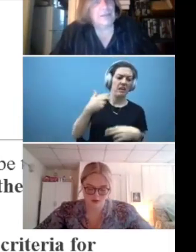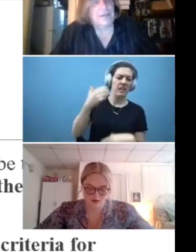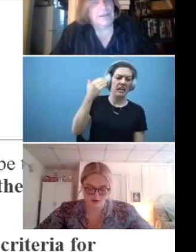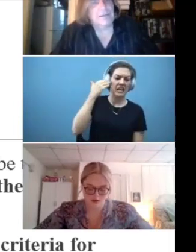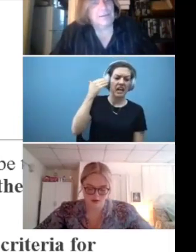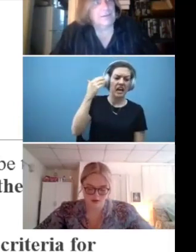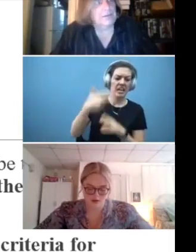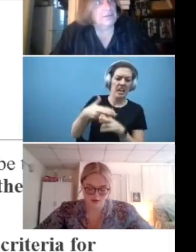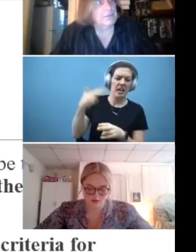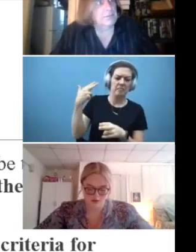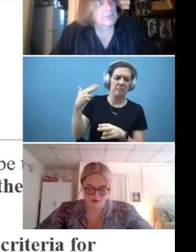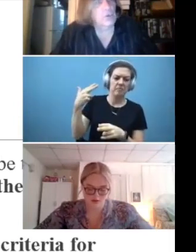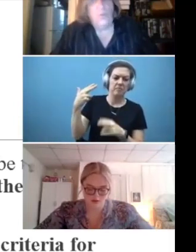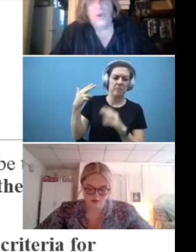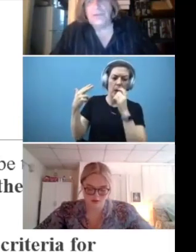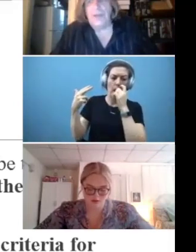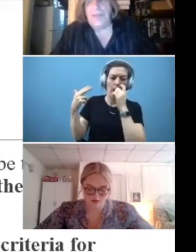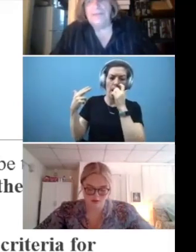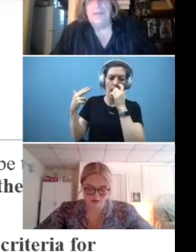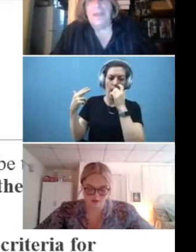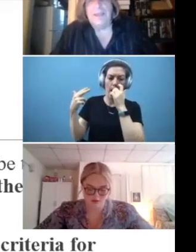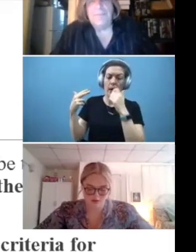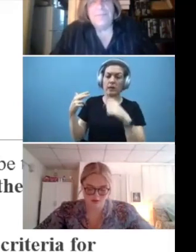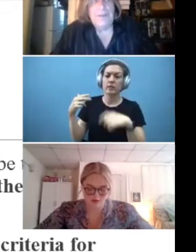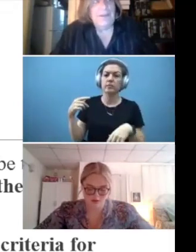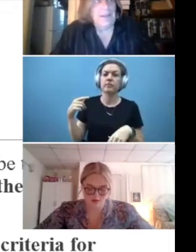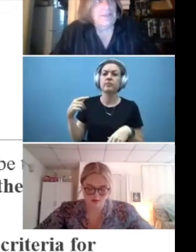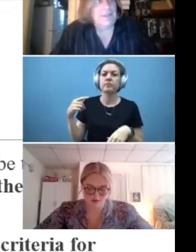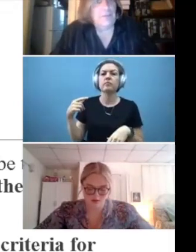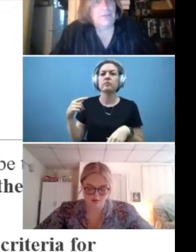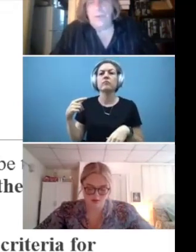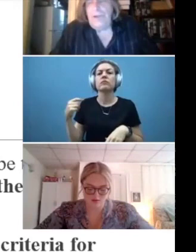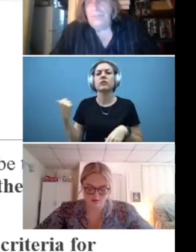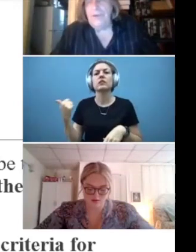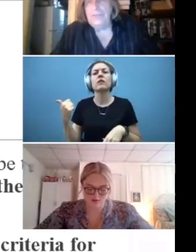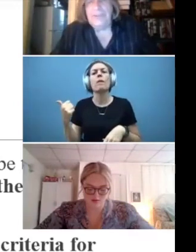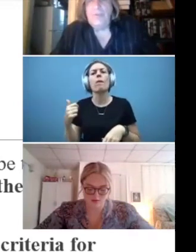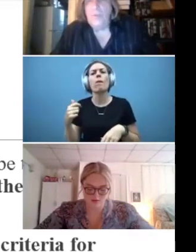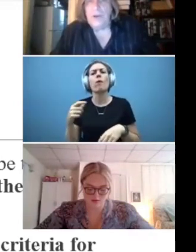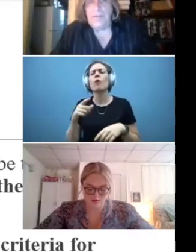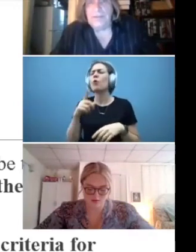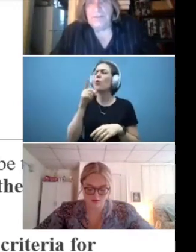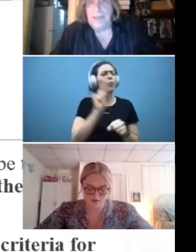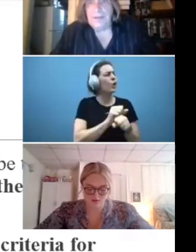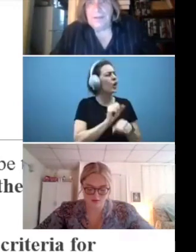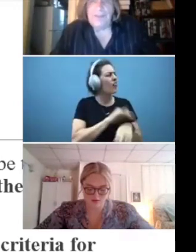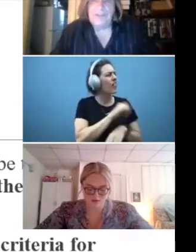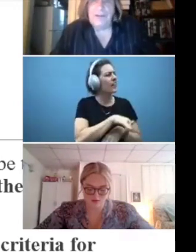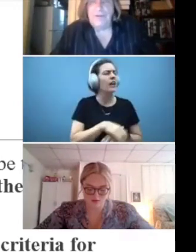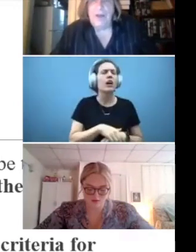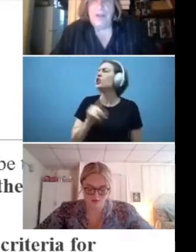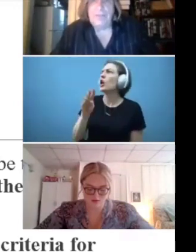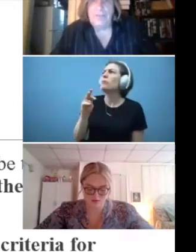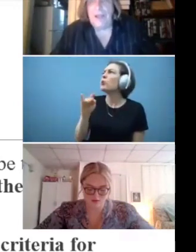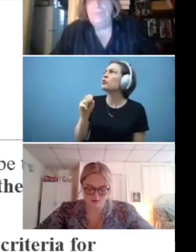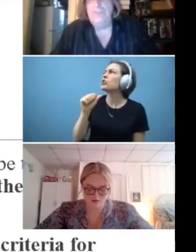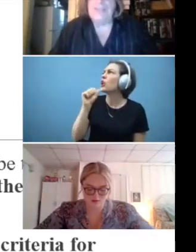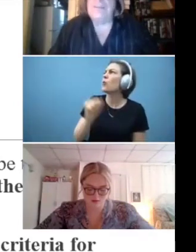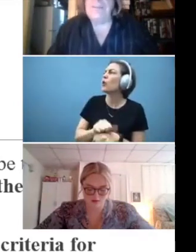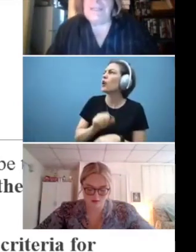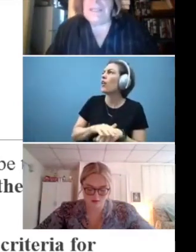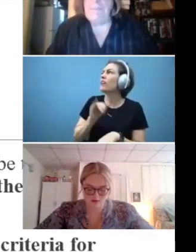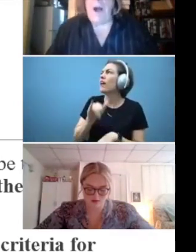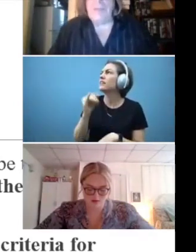the, the, the, who worked on that day. And someone will say, well, Tom Jones didn't work that day. So that's going to fall under the